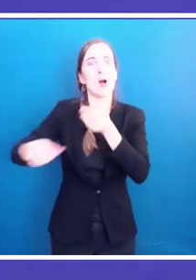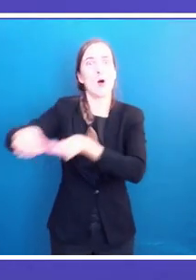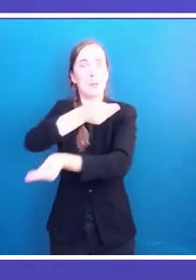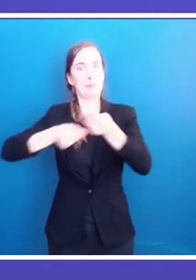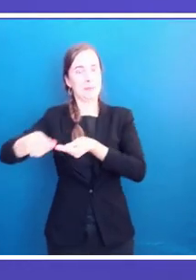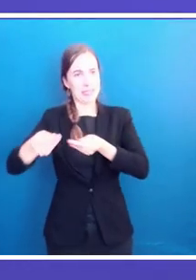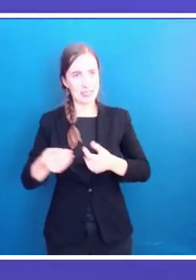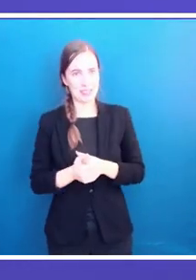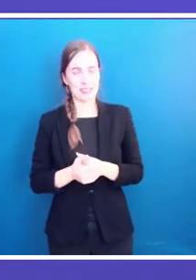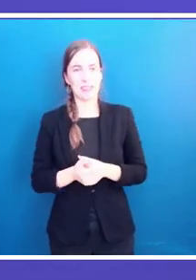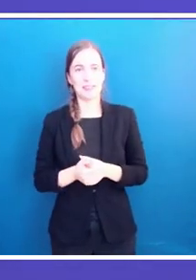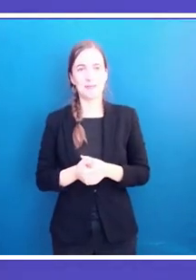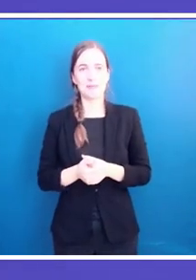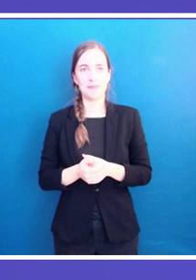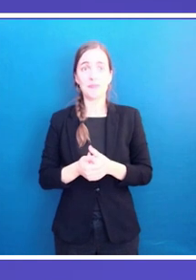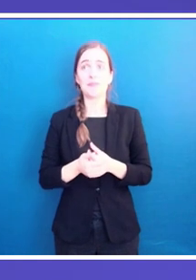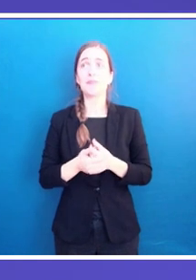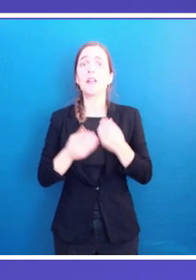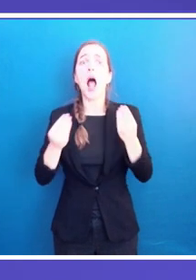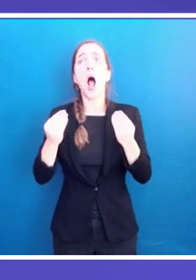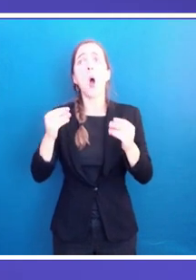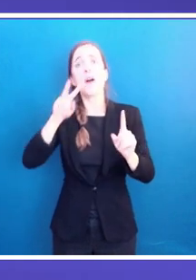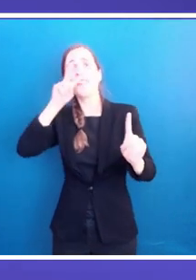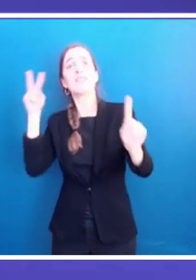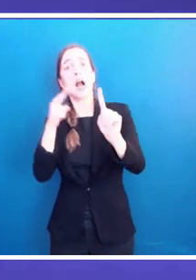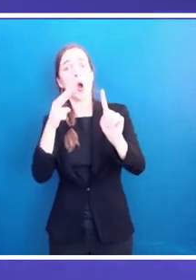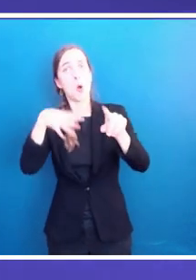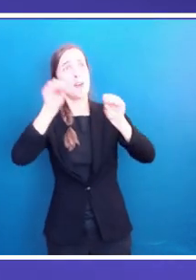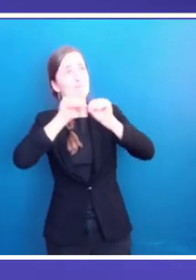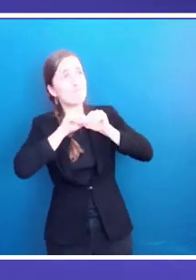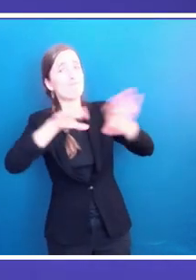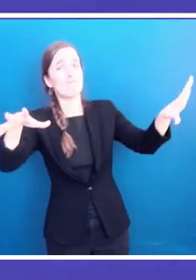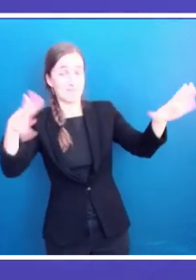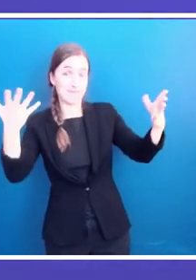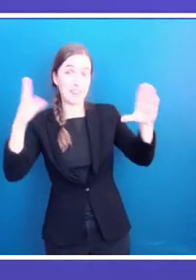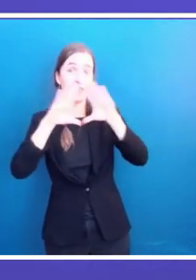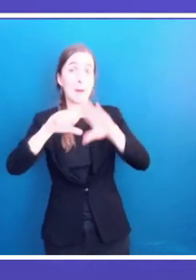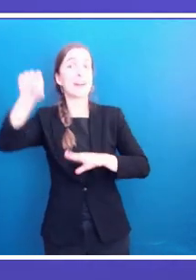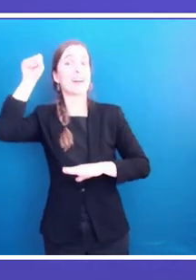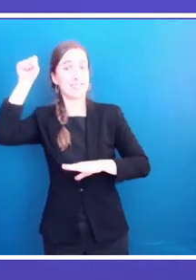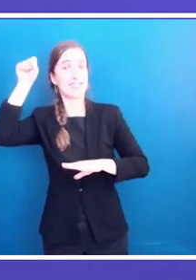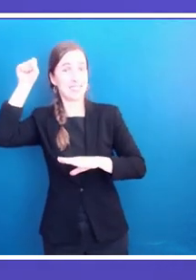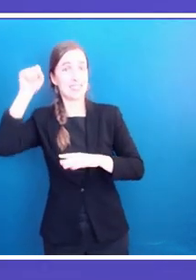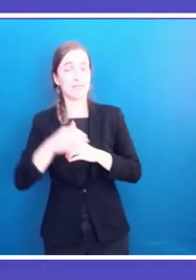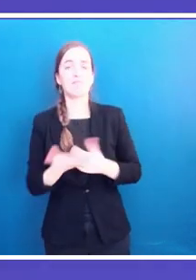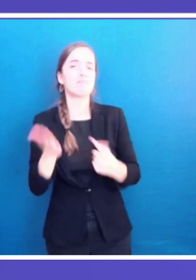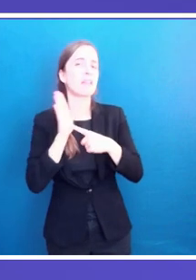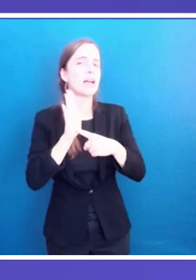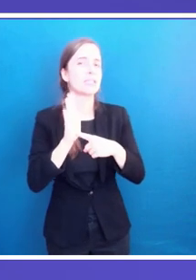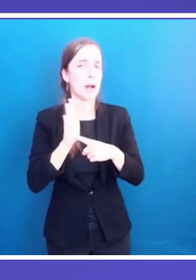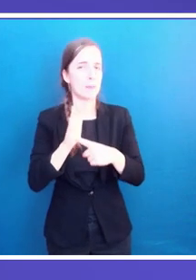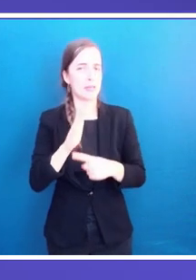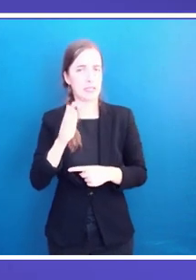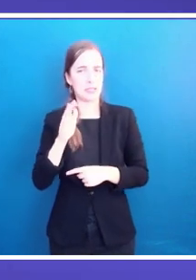expectations of our own society. We can't wait to make this change happen. As the activists for civil rights